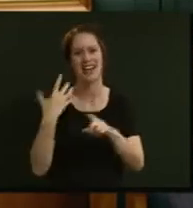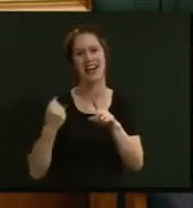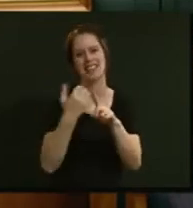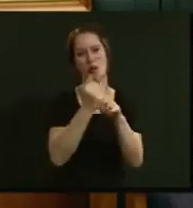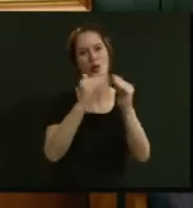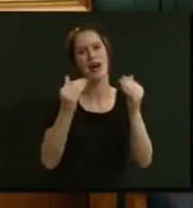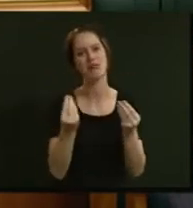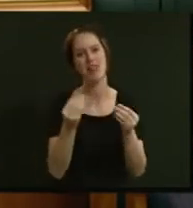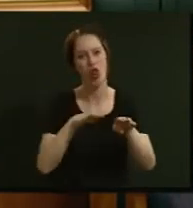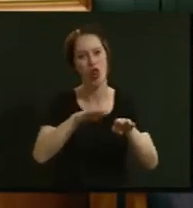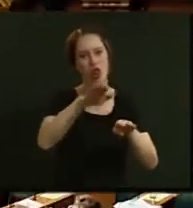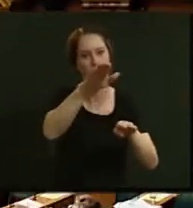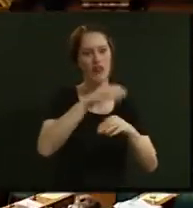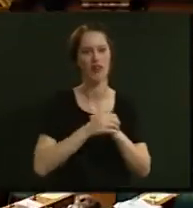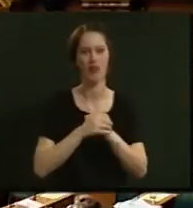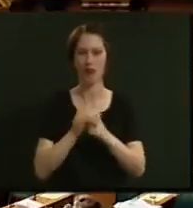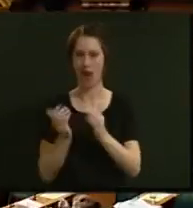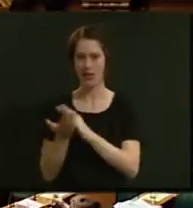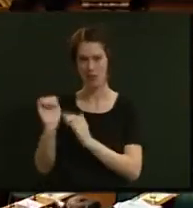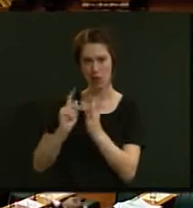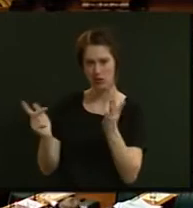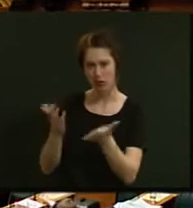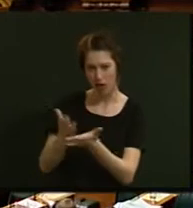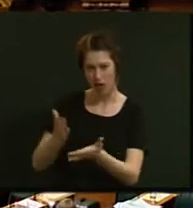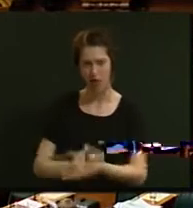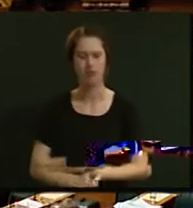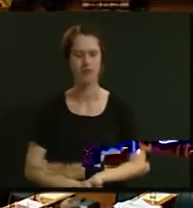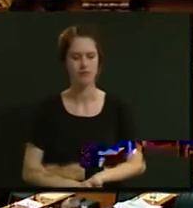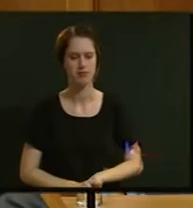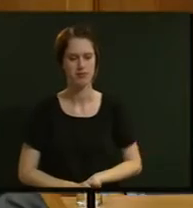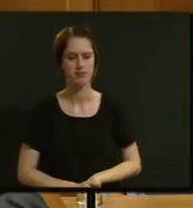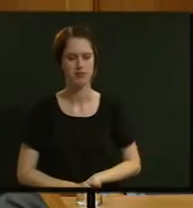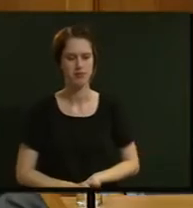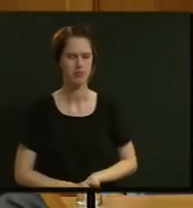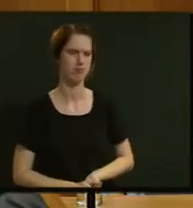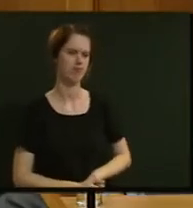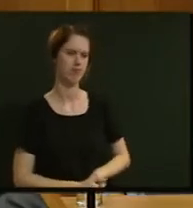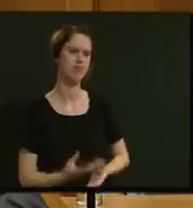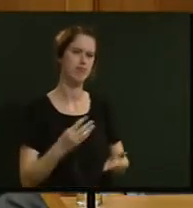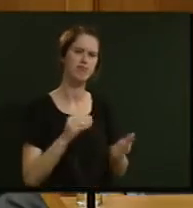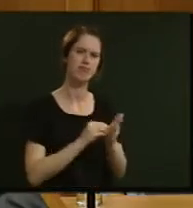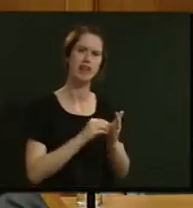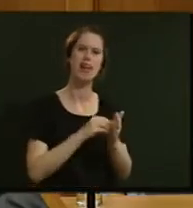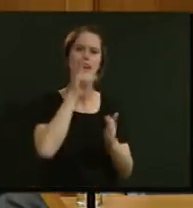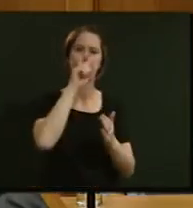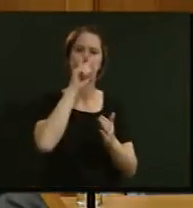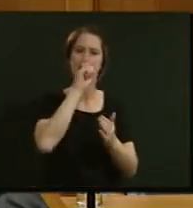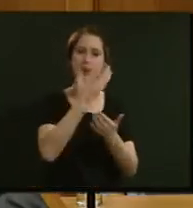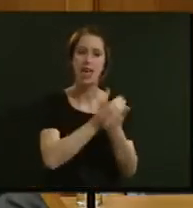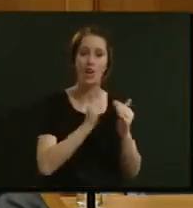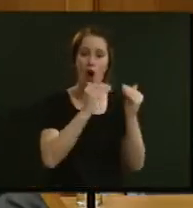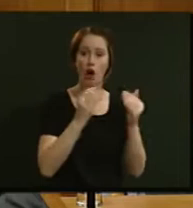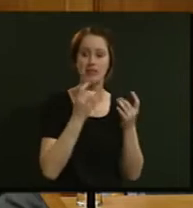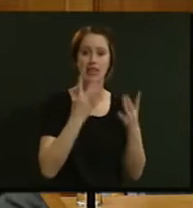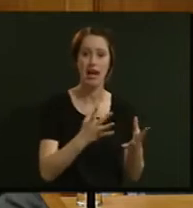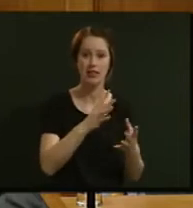prices under his policies. Mr Speaker, I note that the KiwiSaver HomeStart scheme in its first year